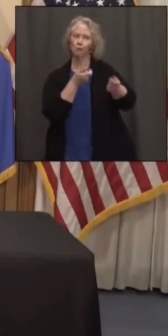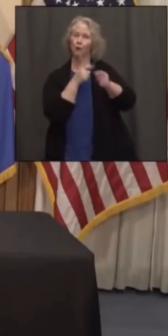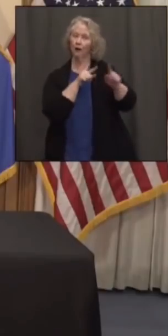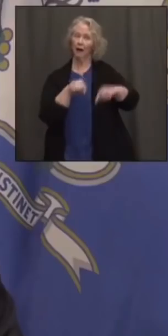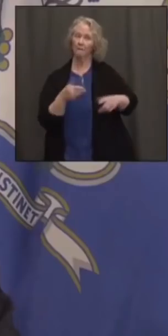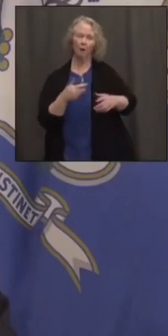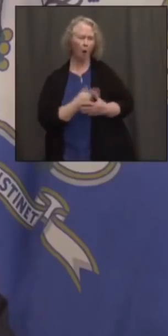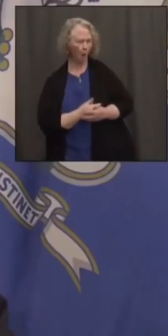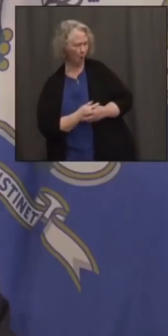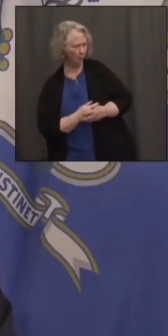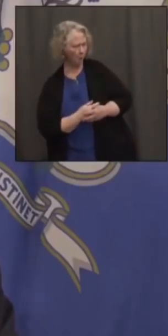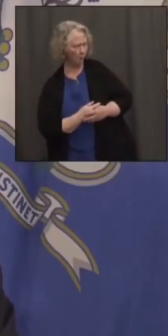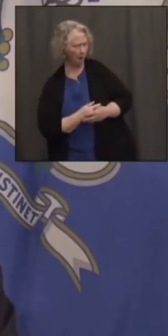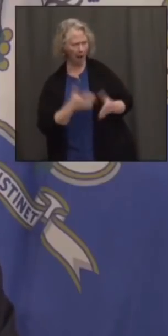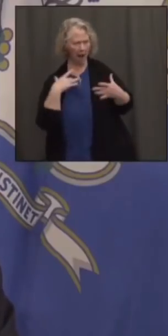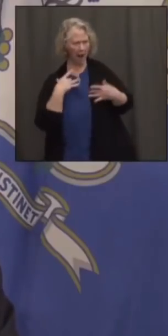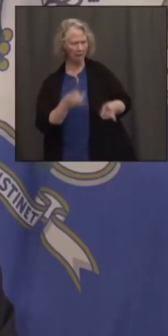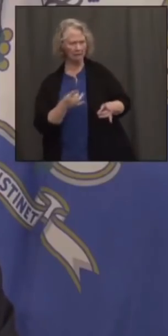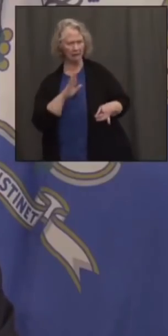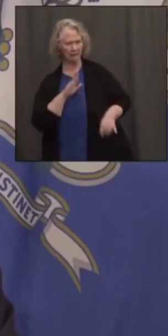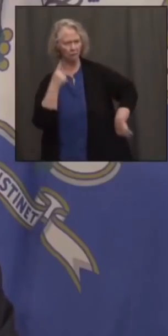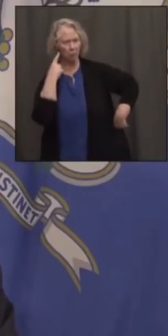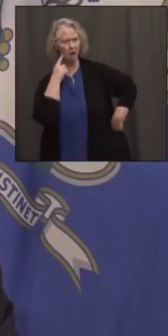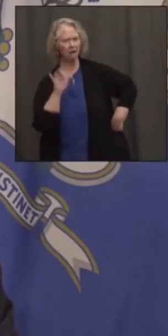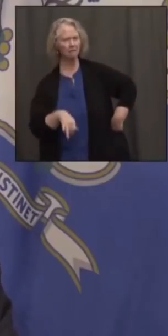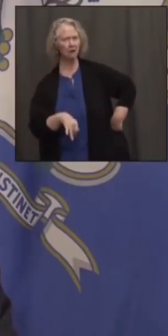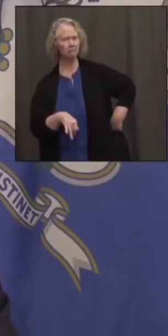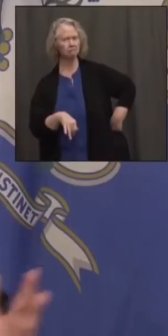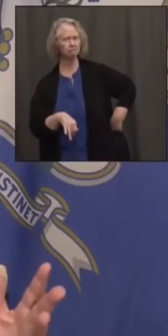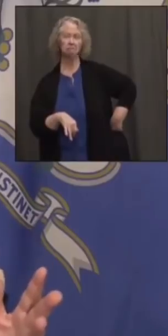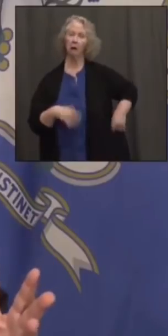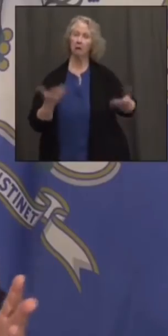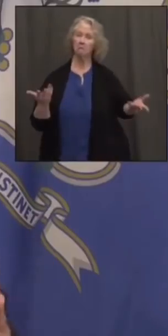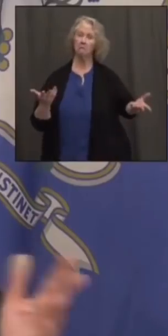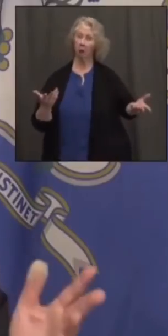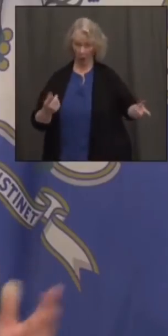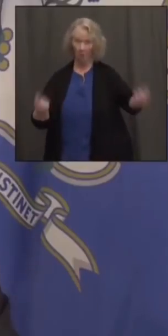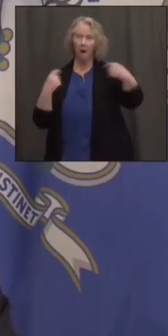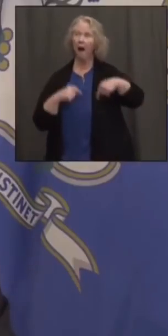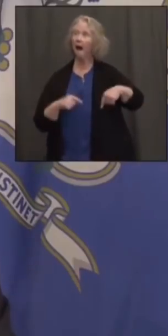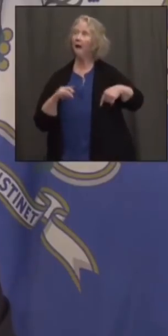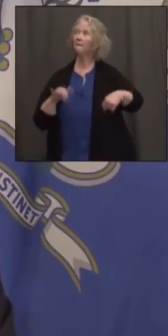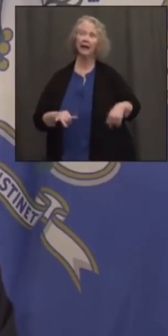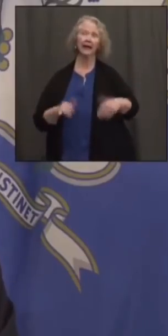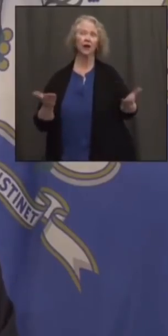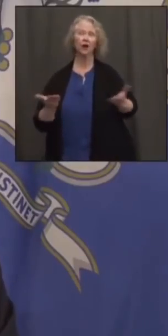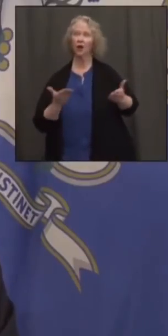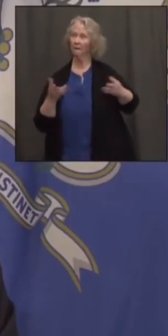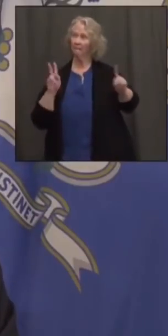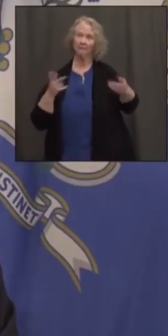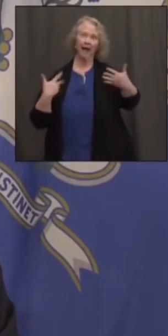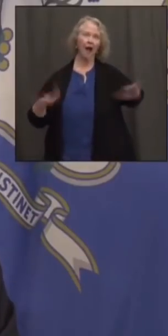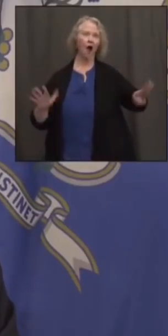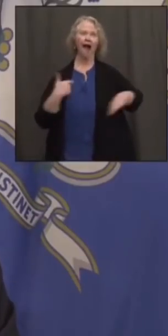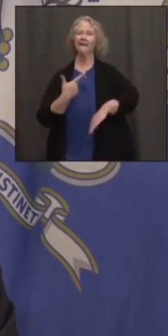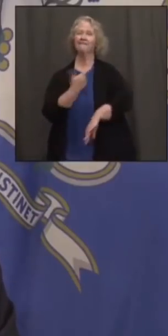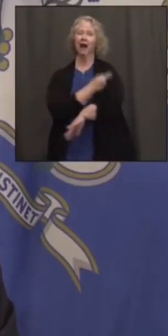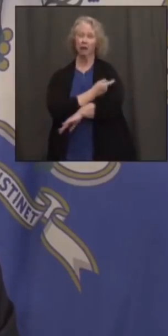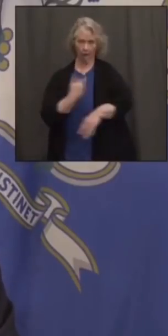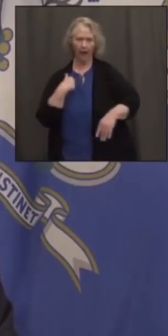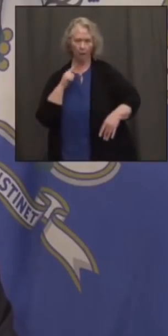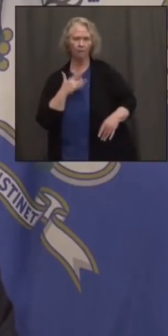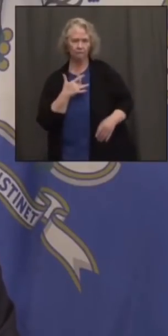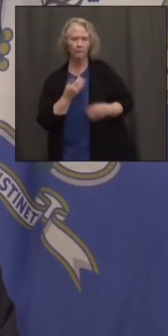That's interesting. I hadn't really focused on that, but look, you want to come to a state where people are vaccinated? I would.